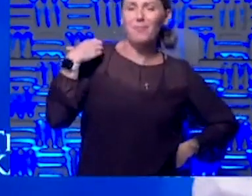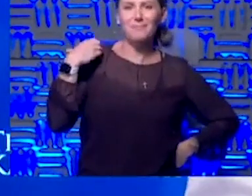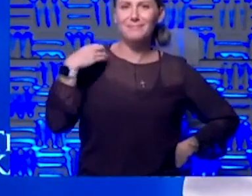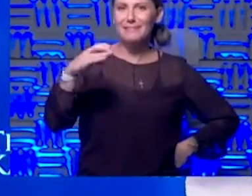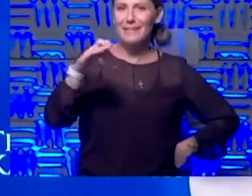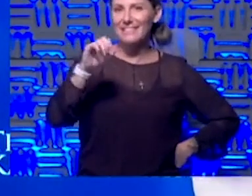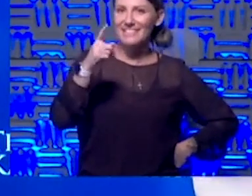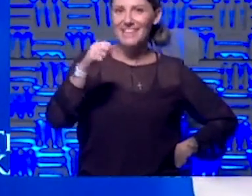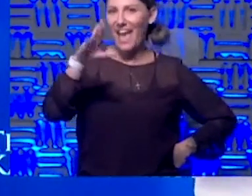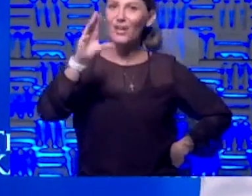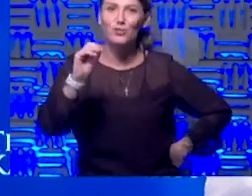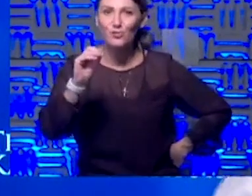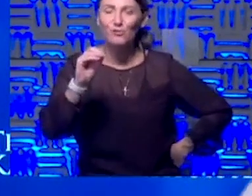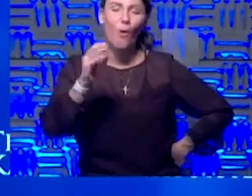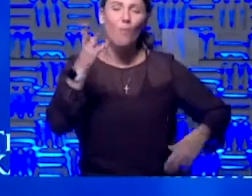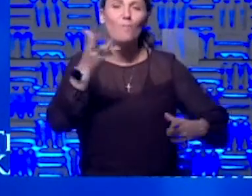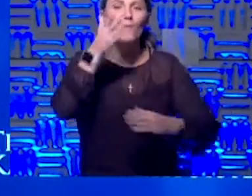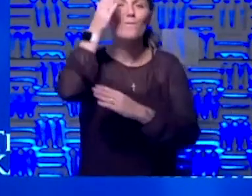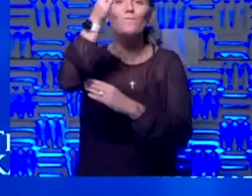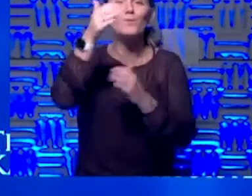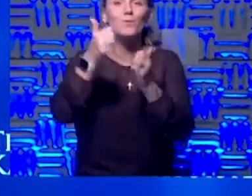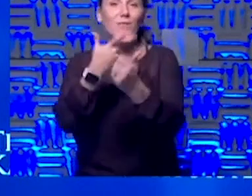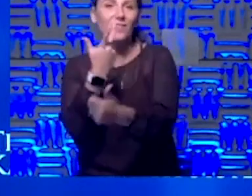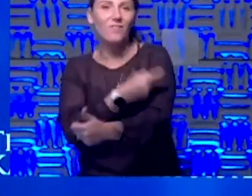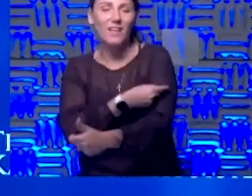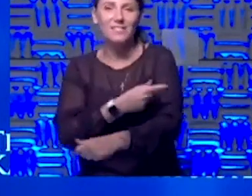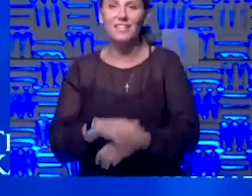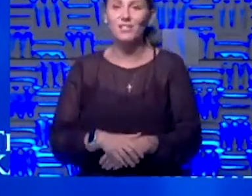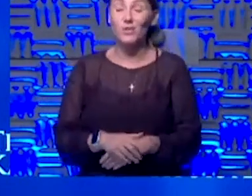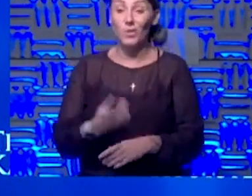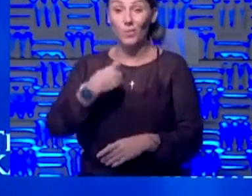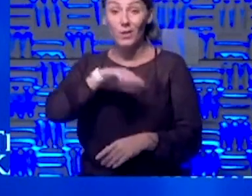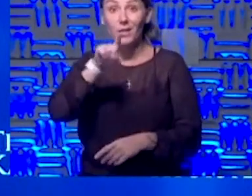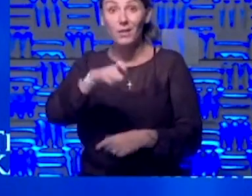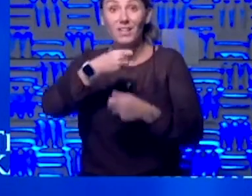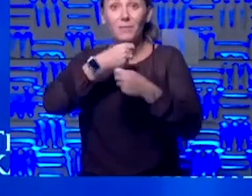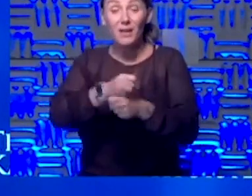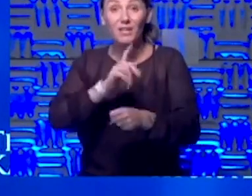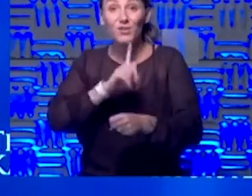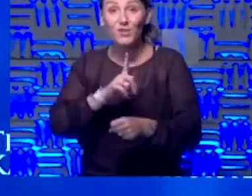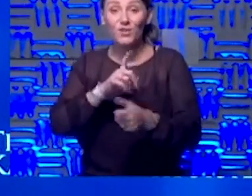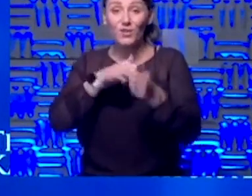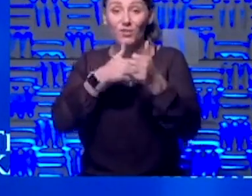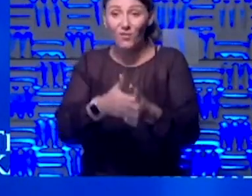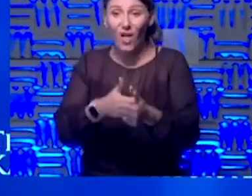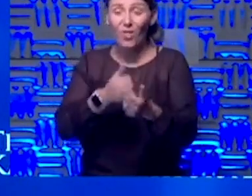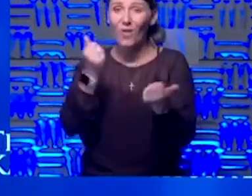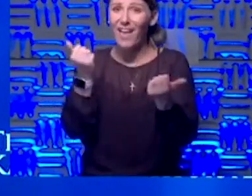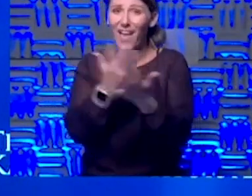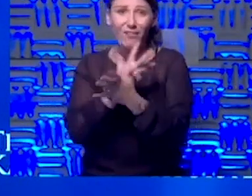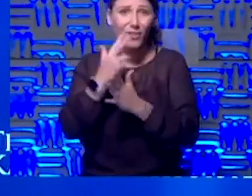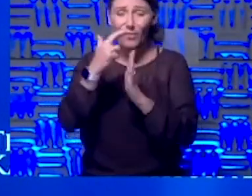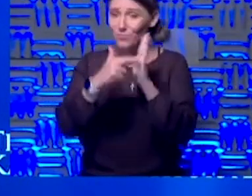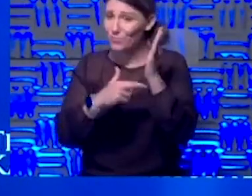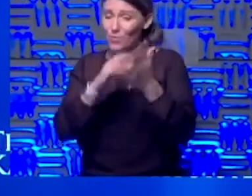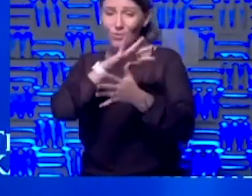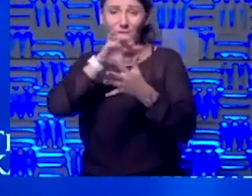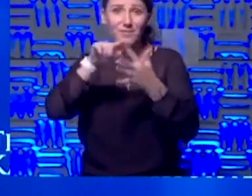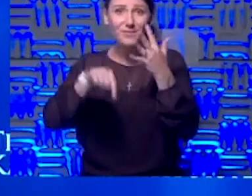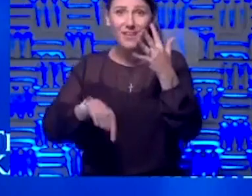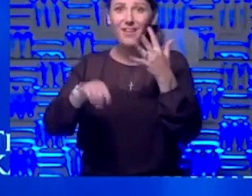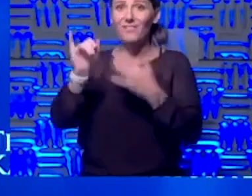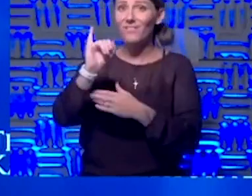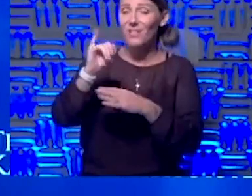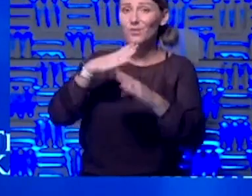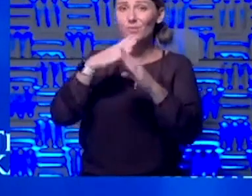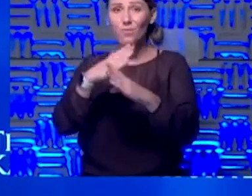Jayhawk, taking us to the future with the vaccination. We've got to make sure we keep following the pillars of infection prevention and control because you've got to get to